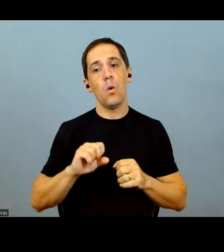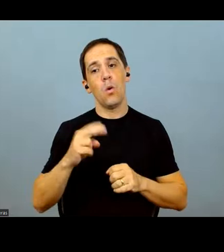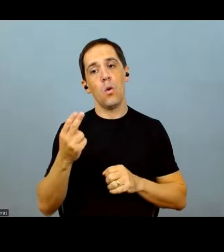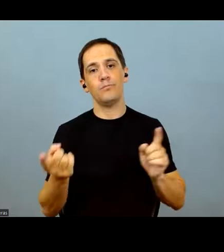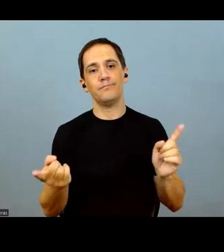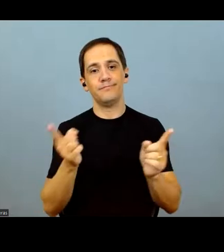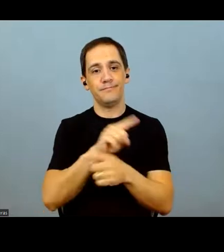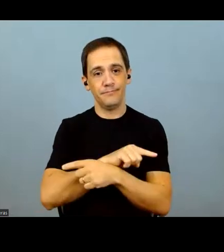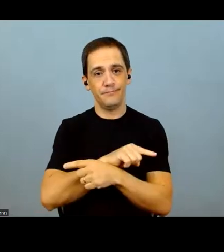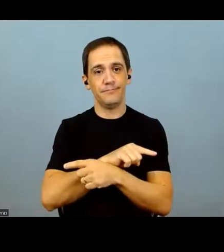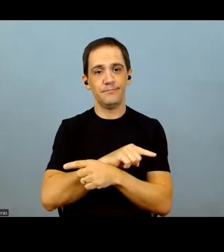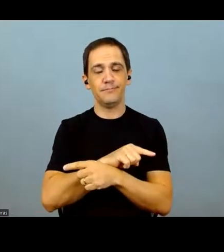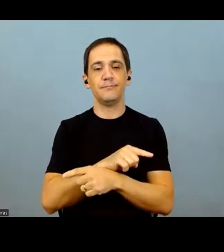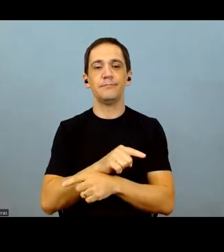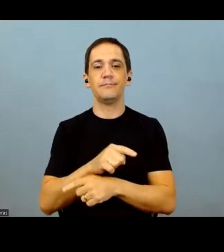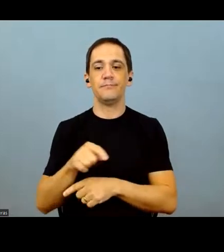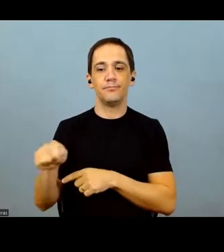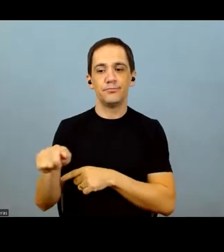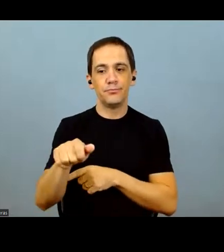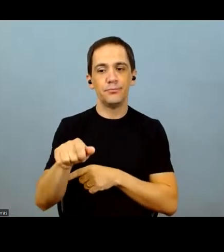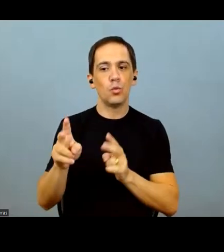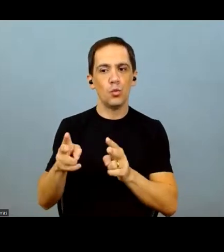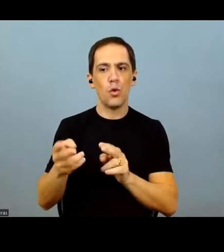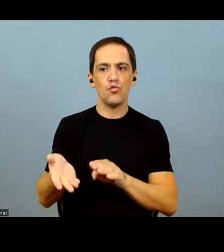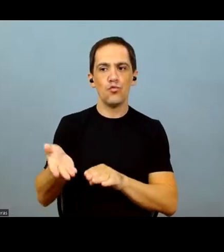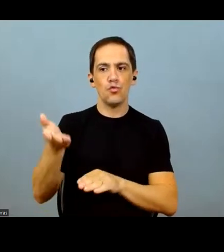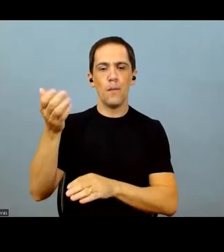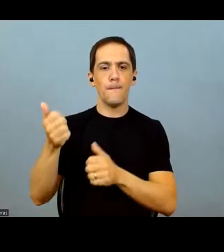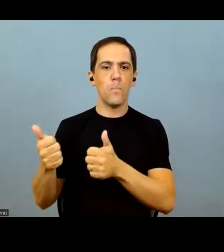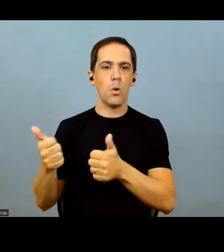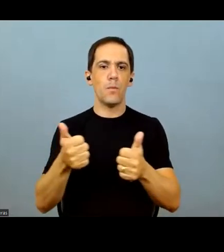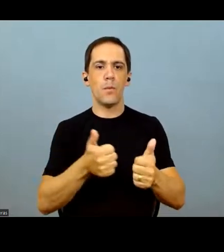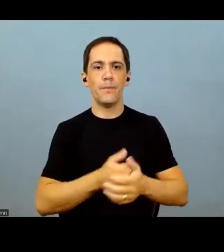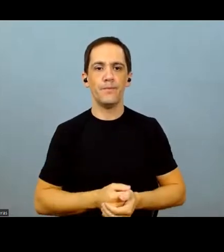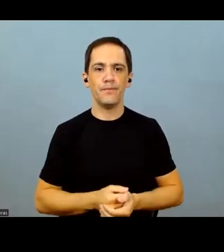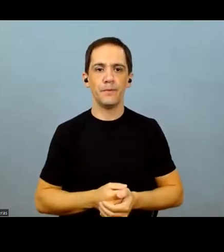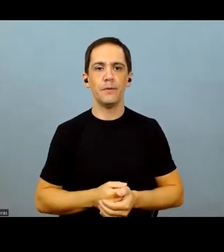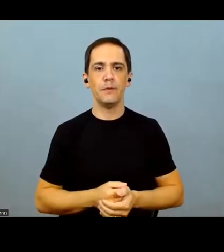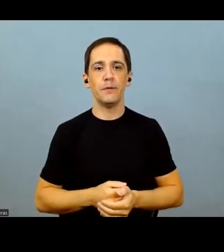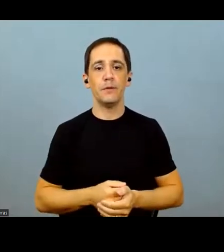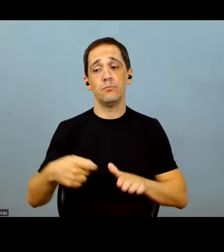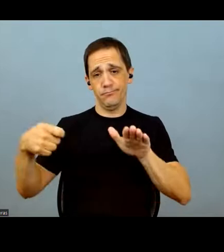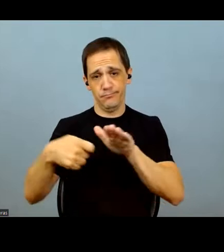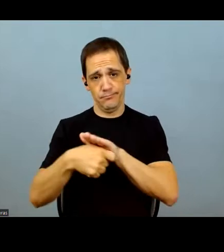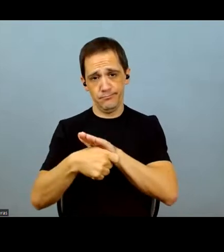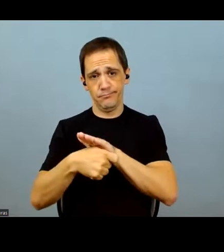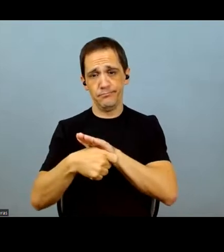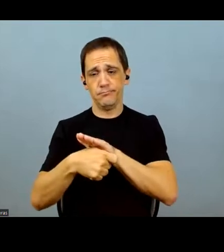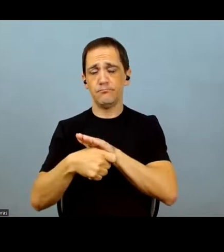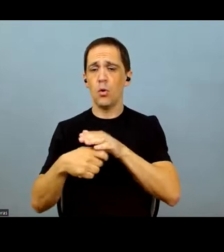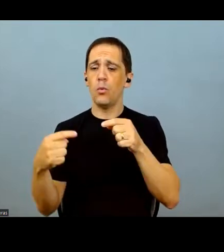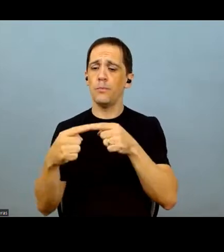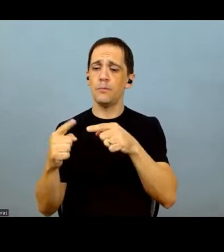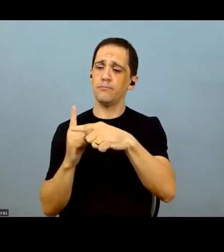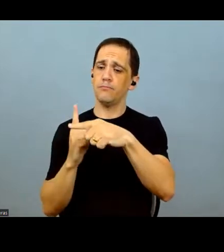and the dividend will shrink a little bit or it's going to be a high dividend yield. Either way,